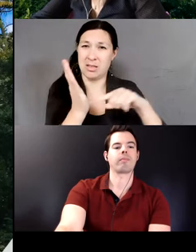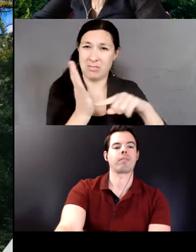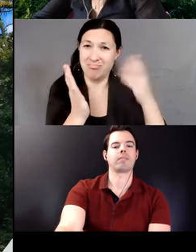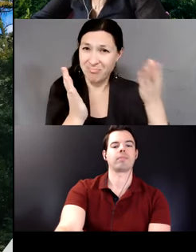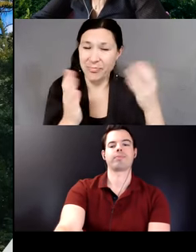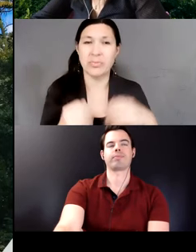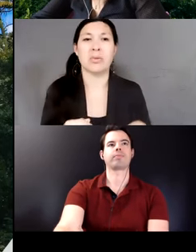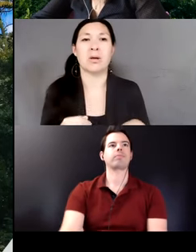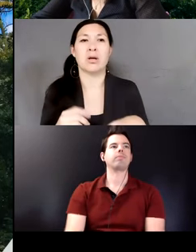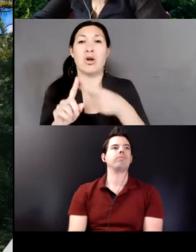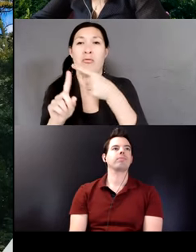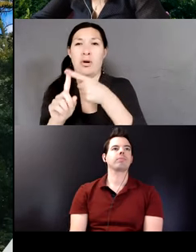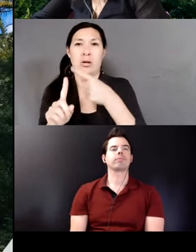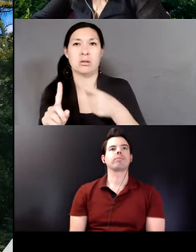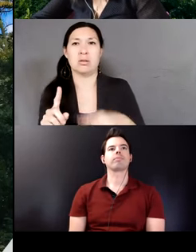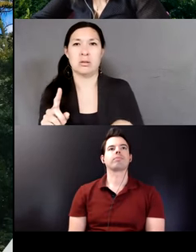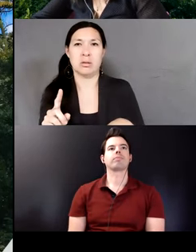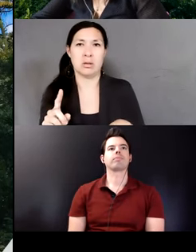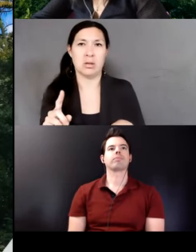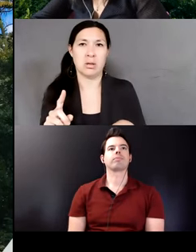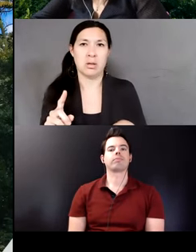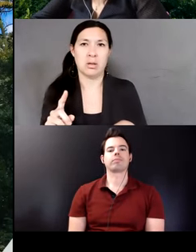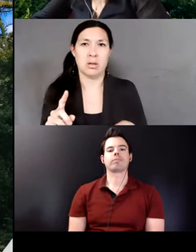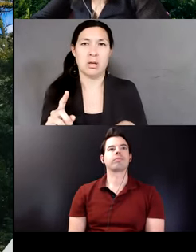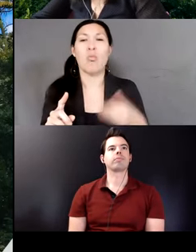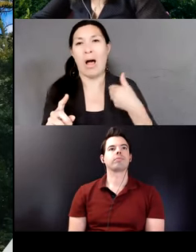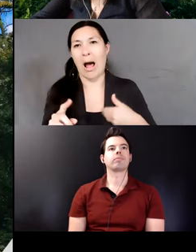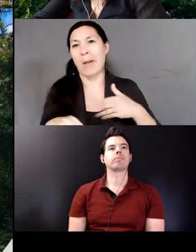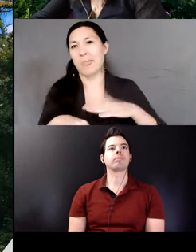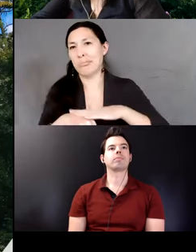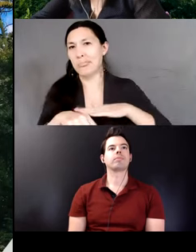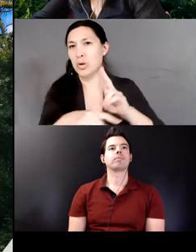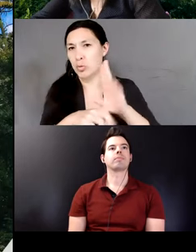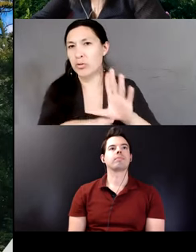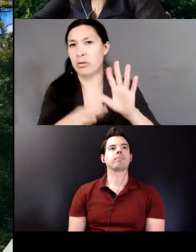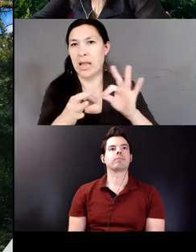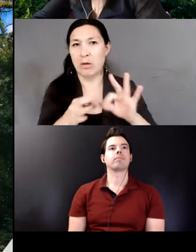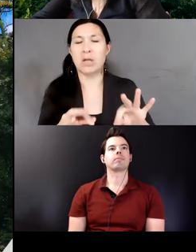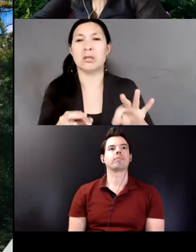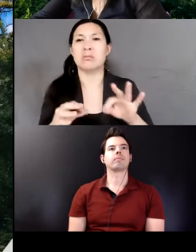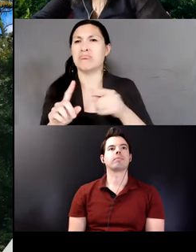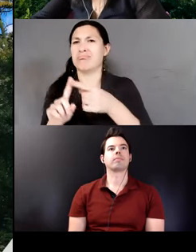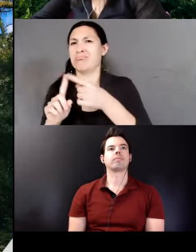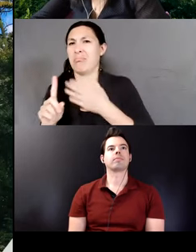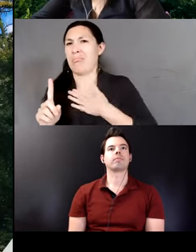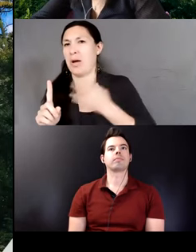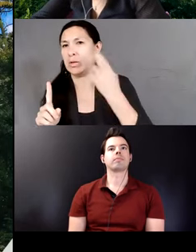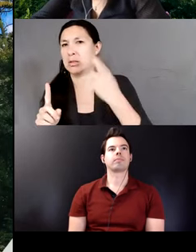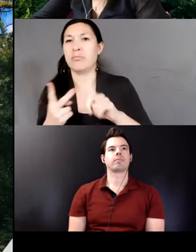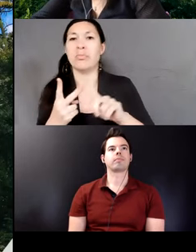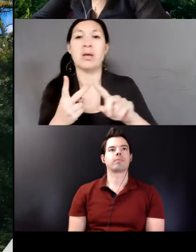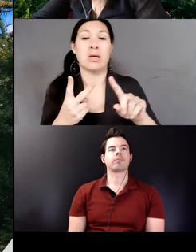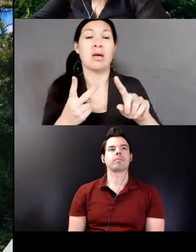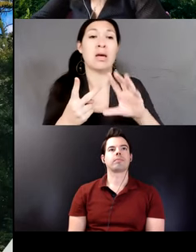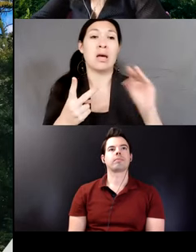with my observations being an L1 speaker of South Bolivian Quechua. The second one is concerned with my own observations on Bolivian